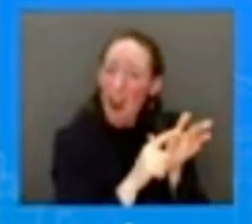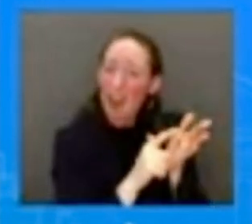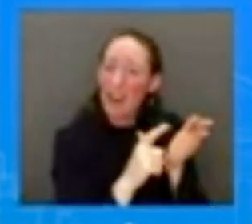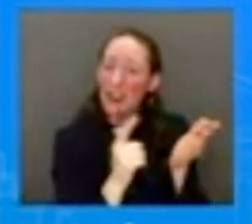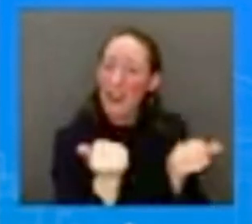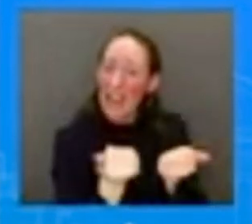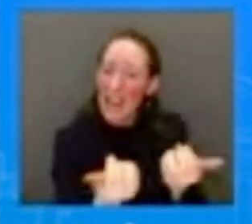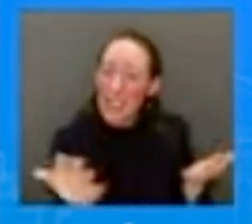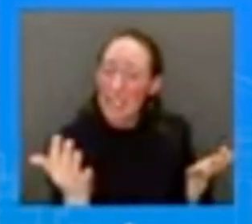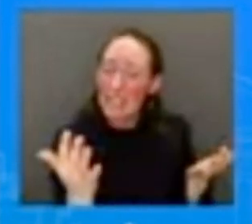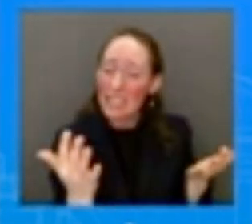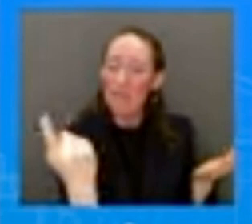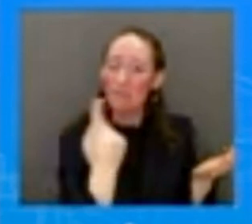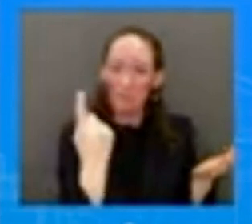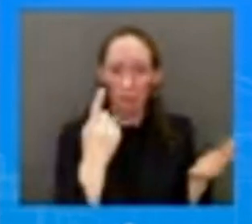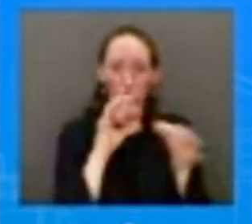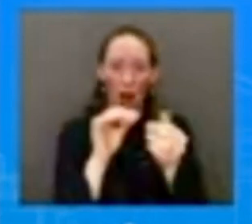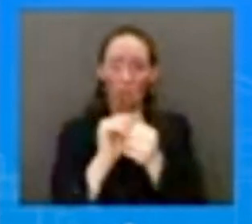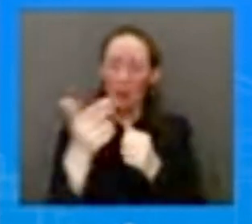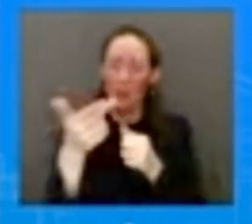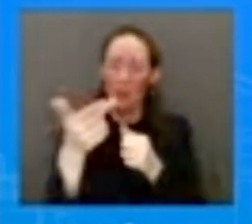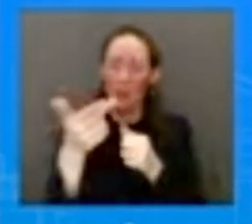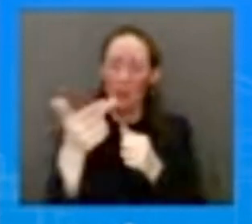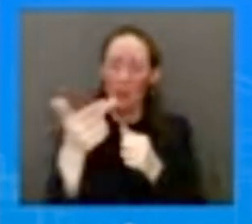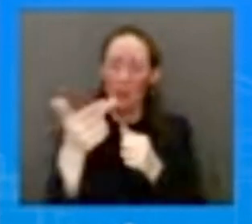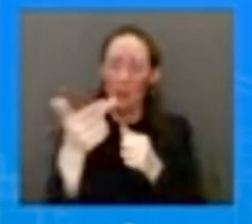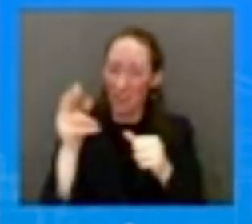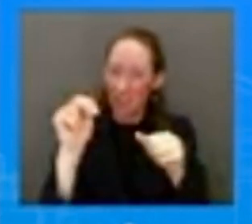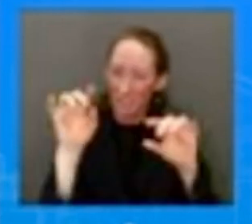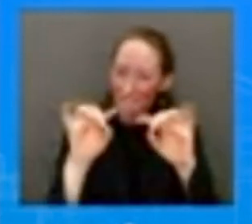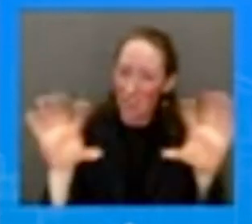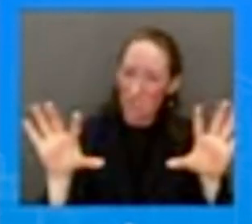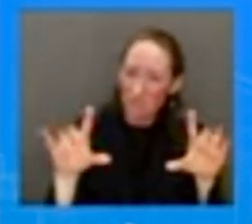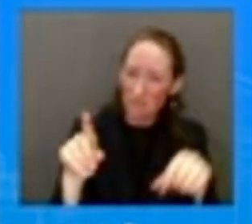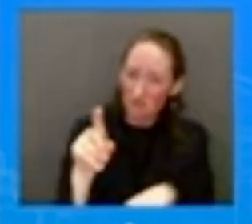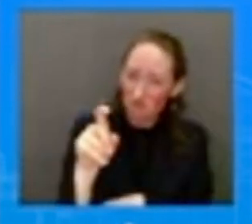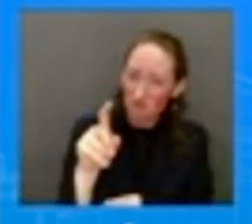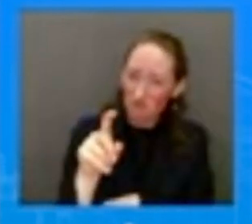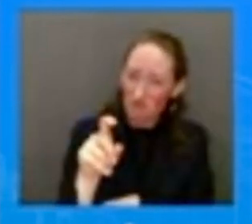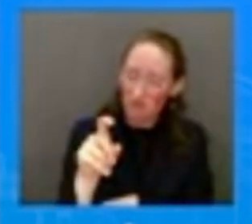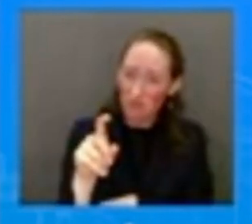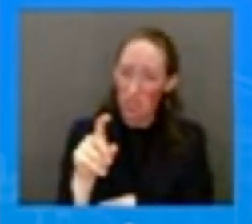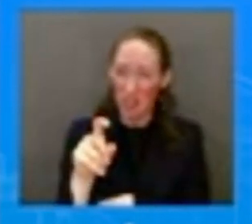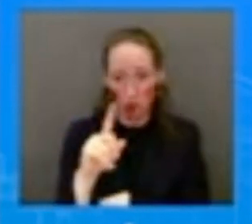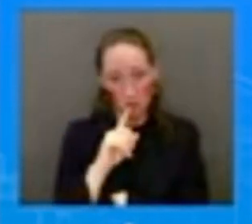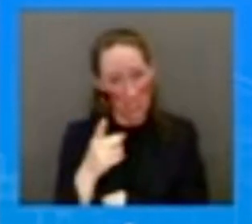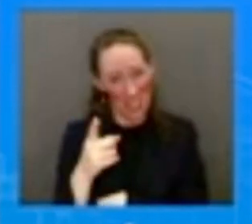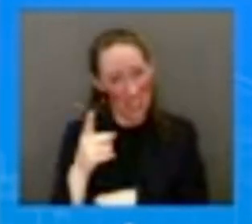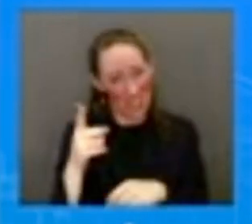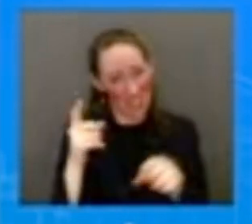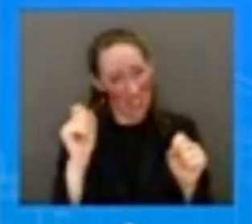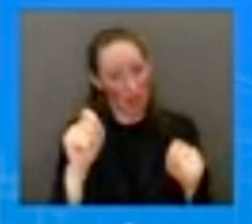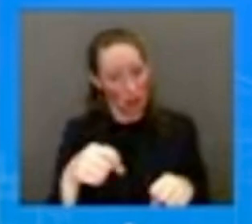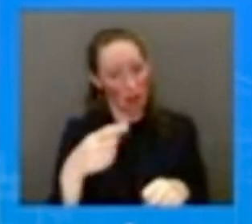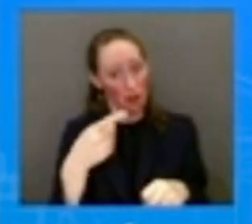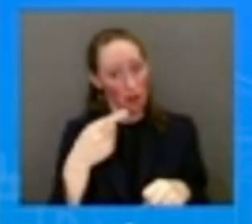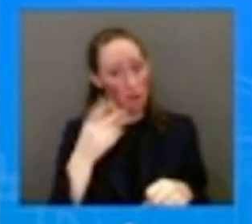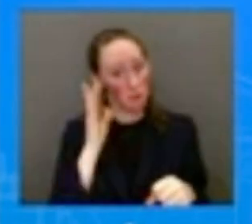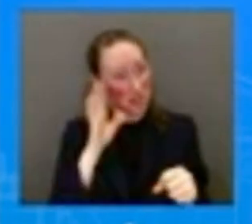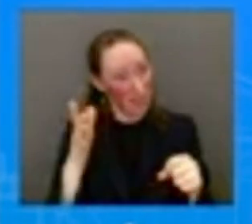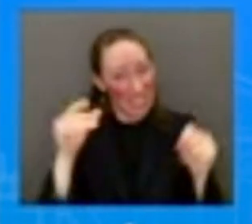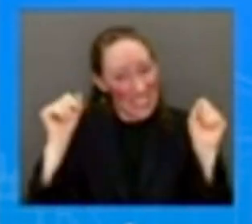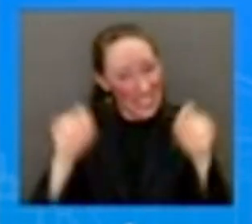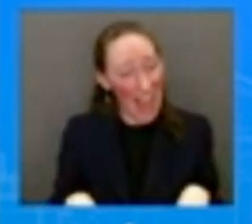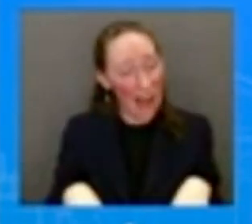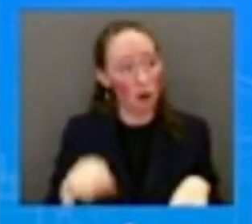political bias, all of these things put together, is there an actual solution here? Well, the President, as you've heard him say many times before, he's an